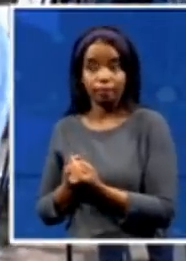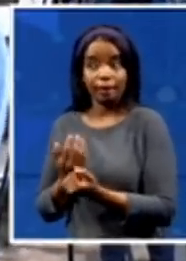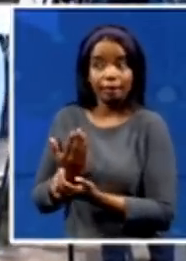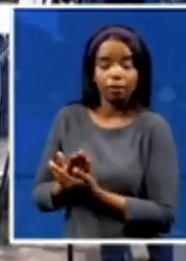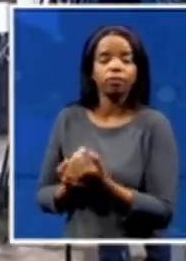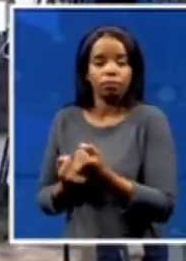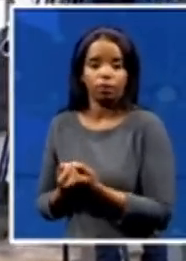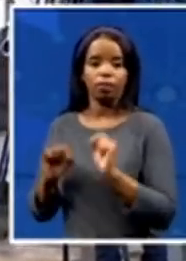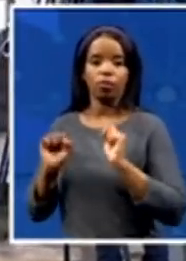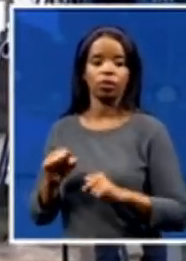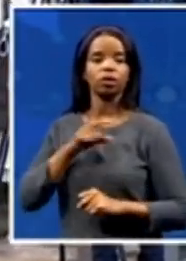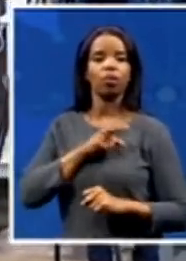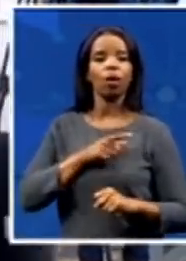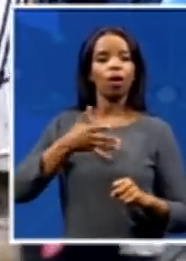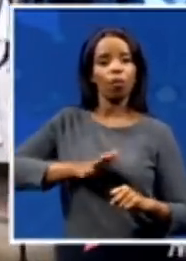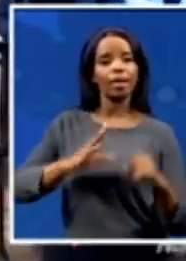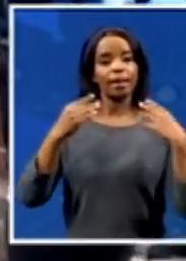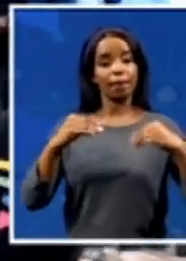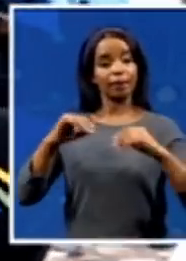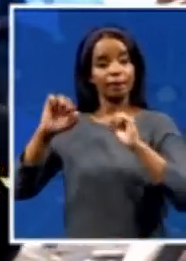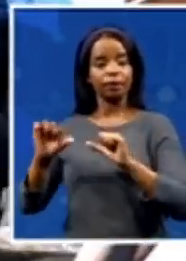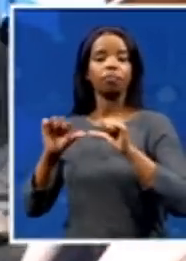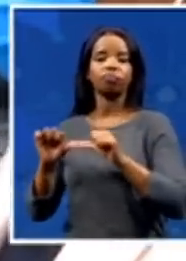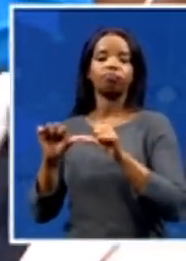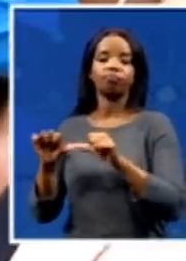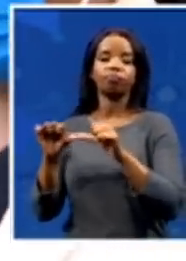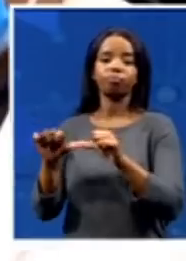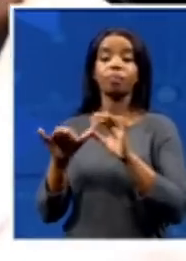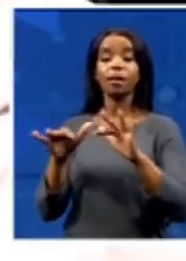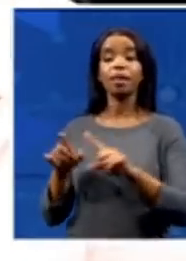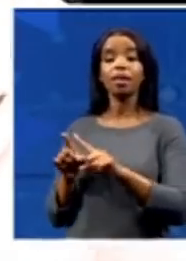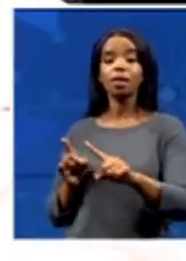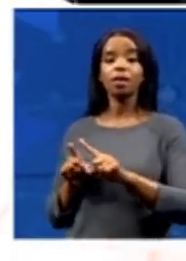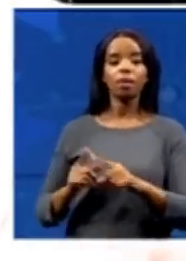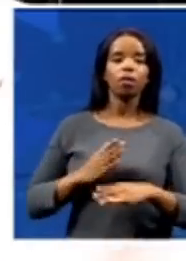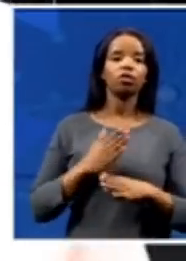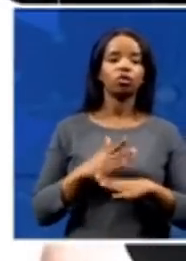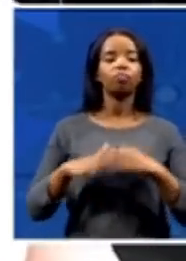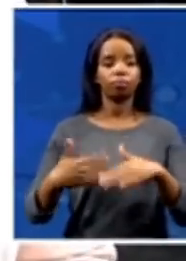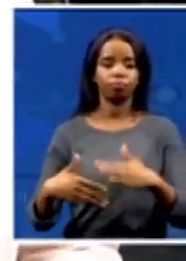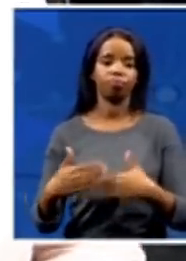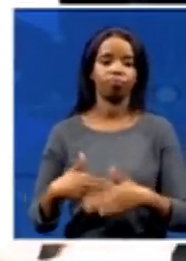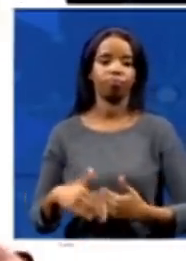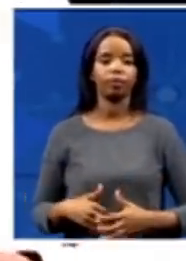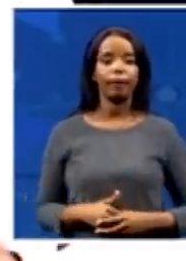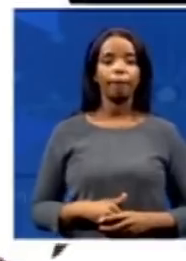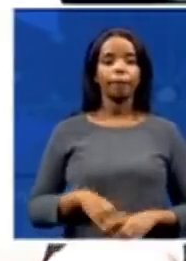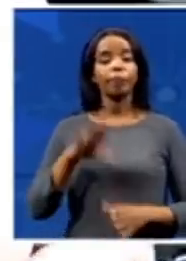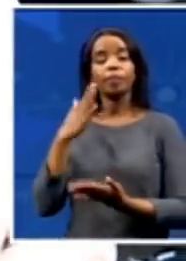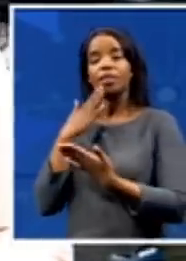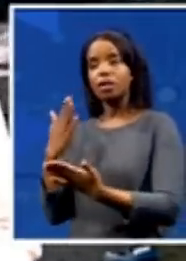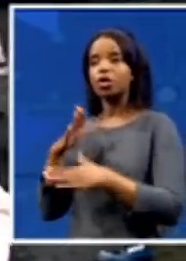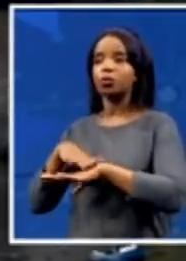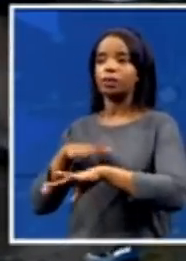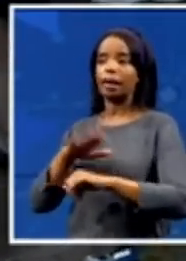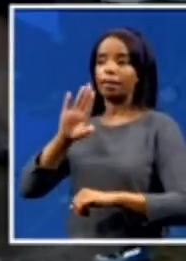and we'll retain jobs. Mayor, thank you so much for your time. The mayor of Etiwini, Desiree Mgolisi